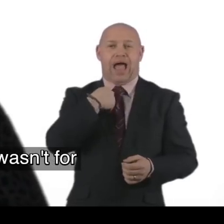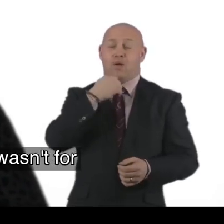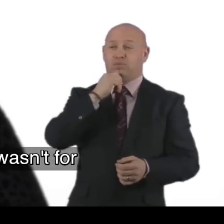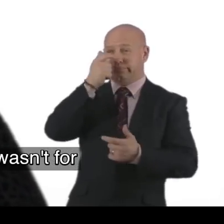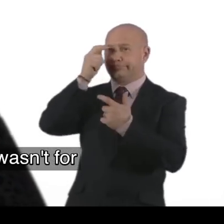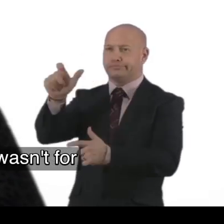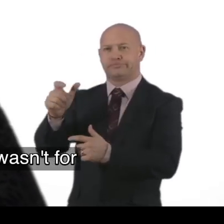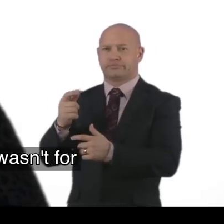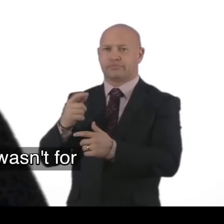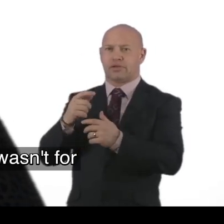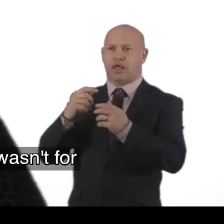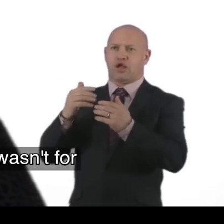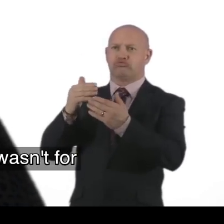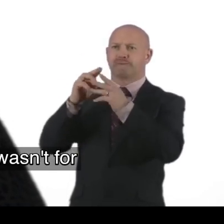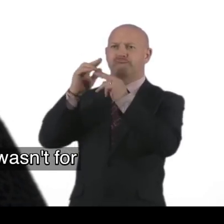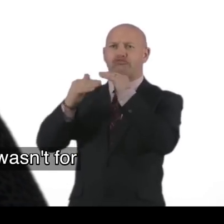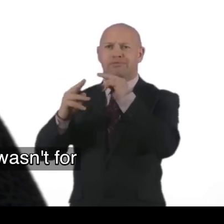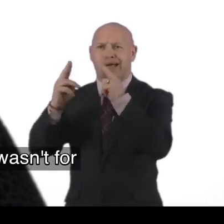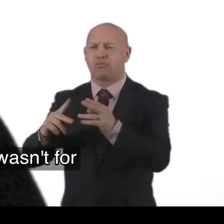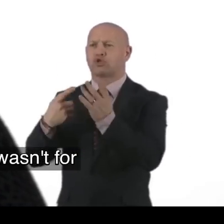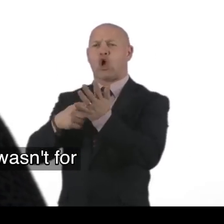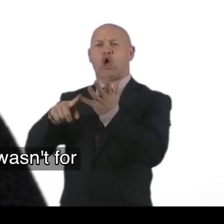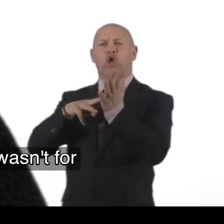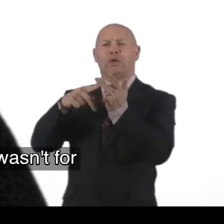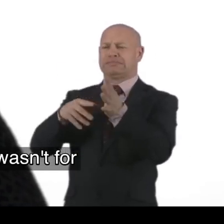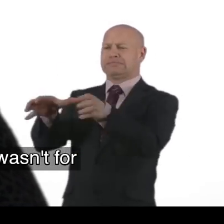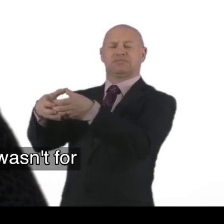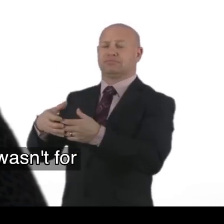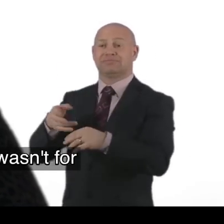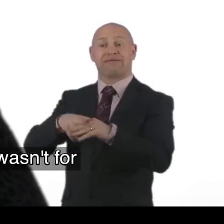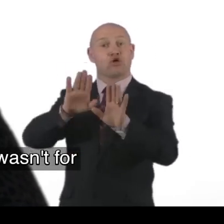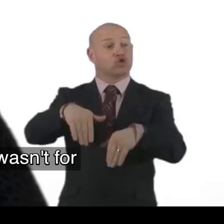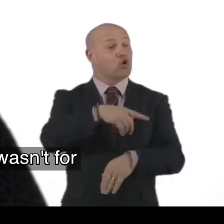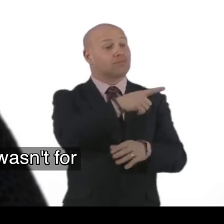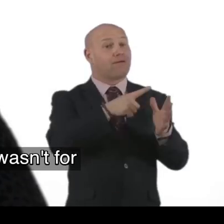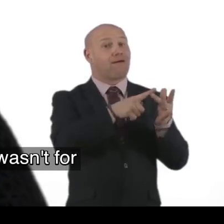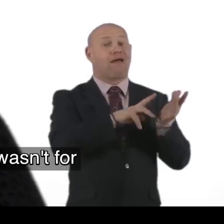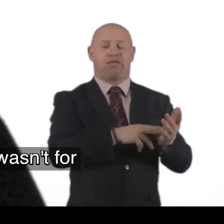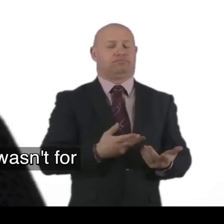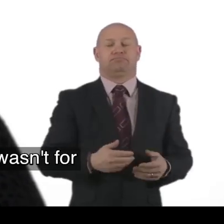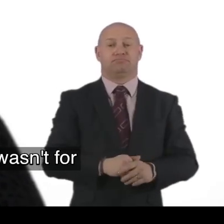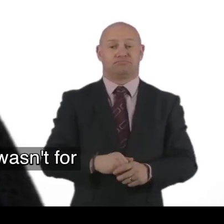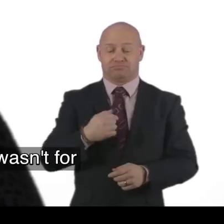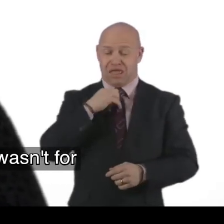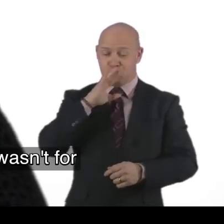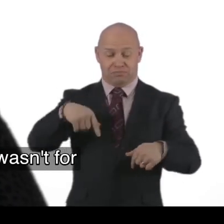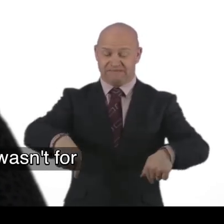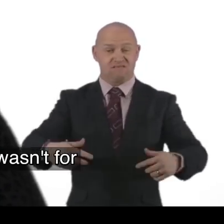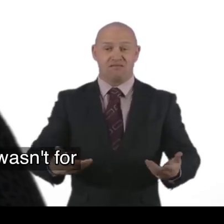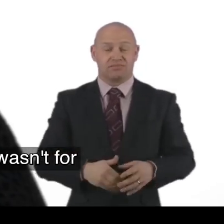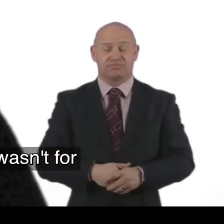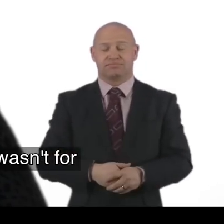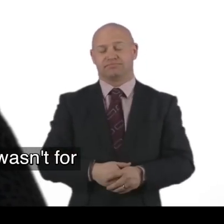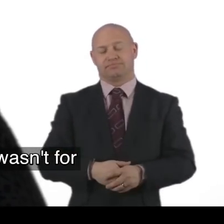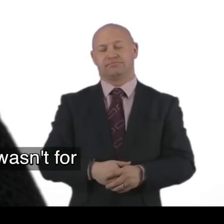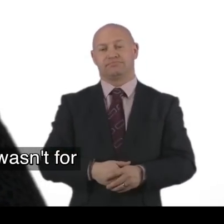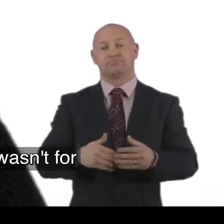Wouldn't be living. I would be in a unit. Or something. And. I wouldn't be here. So. If it wasn't for ALN. I would.